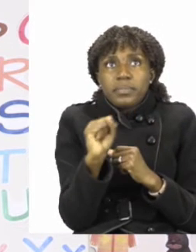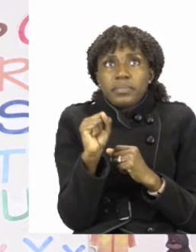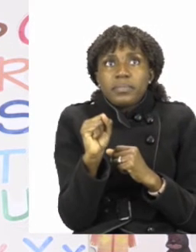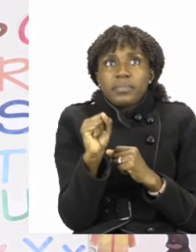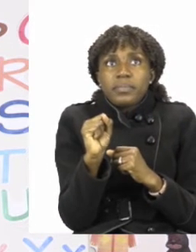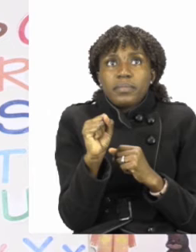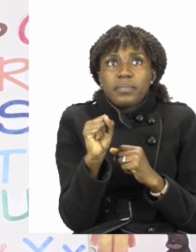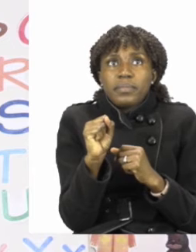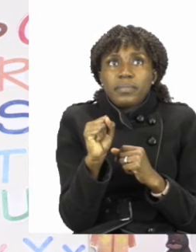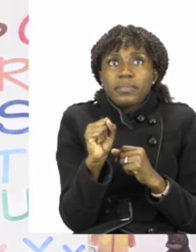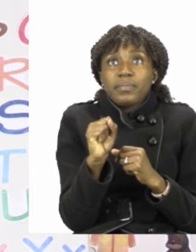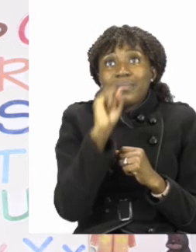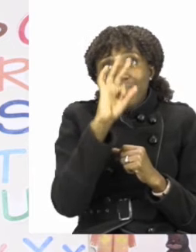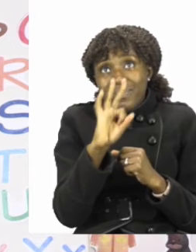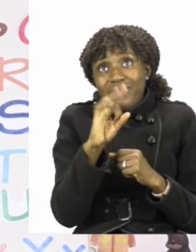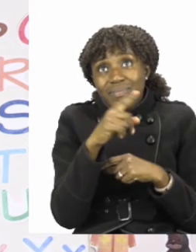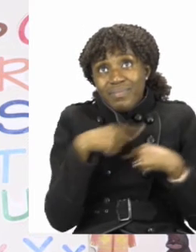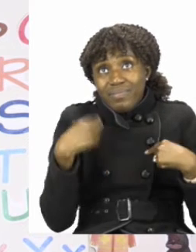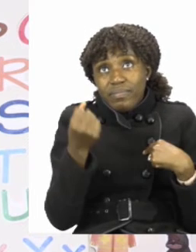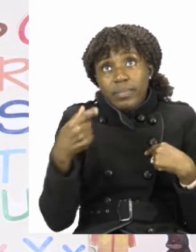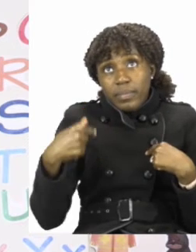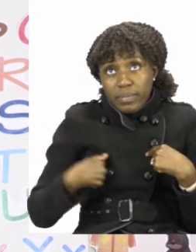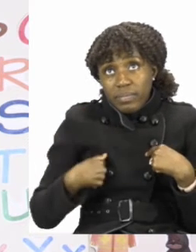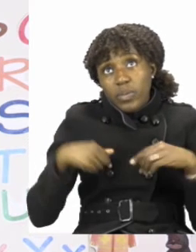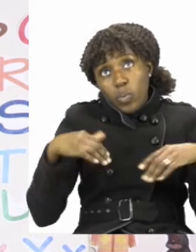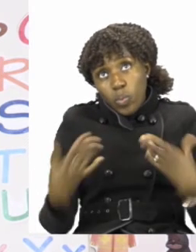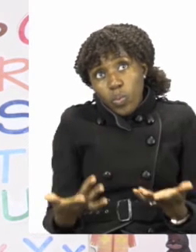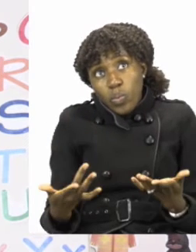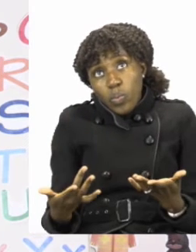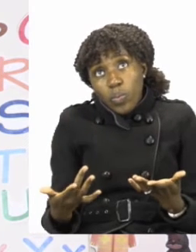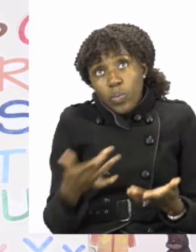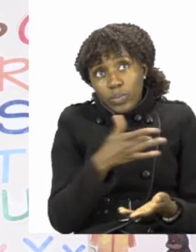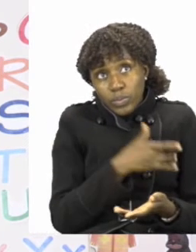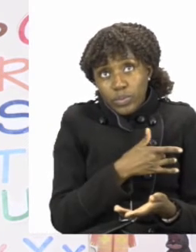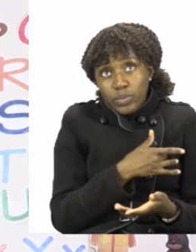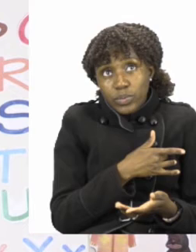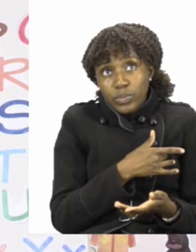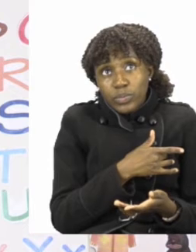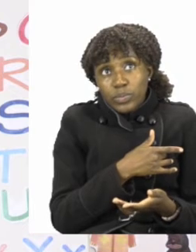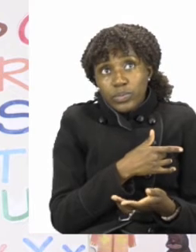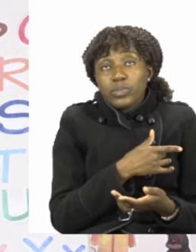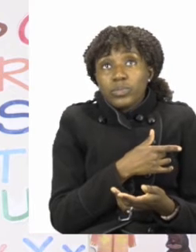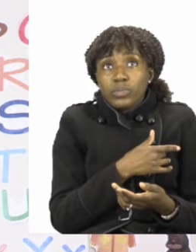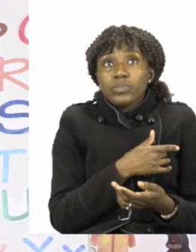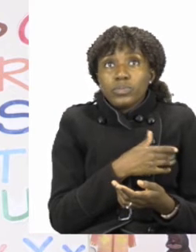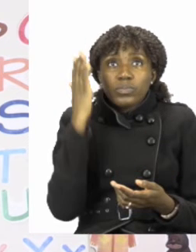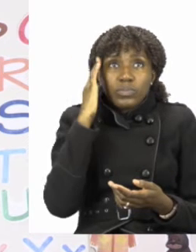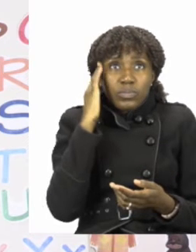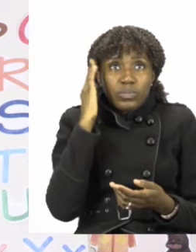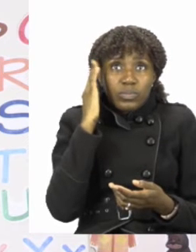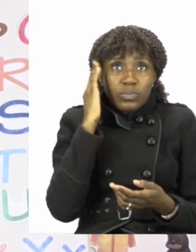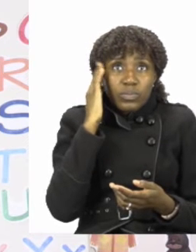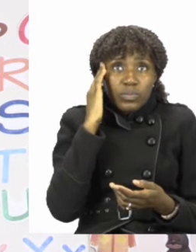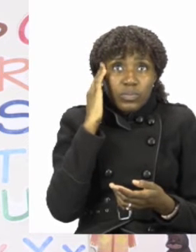If we have the word he in the sentence and then we know that we have to add an S